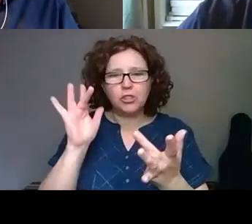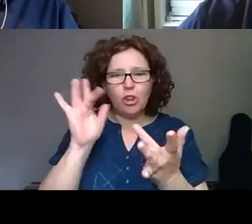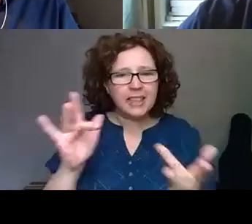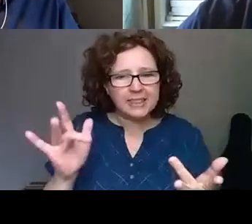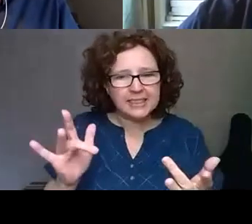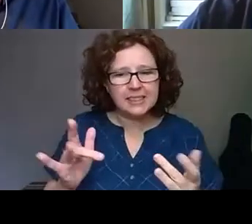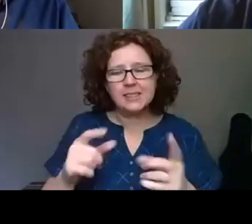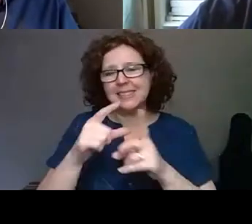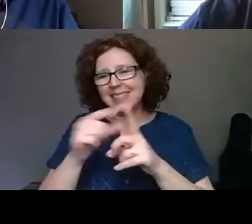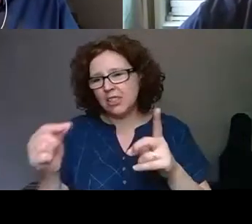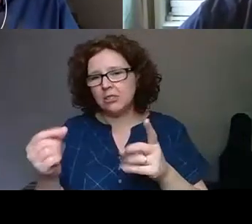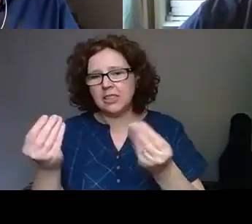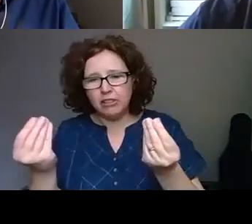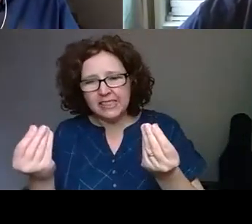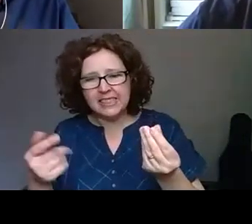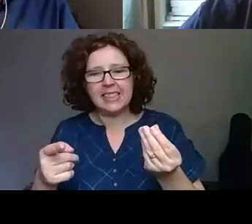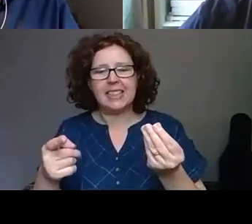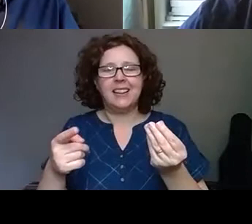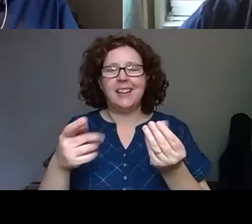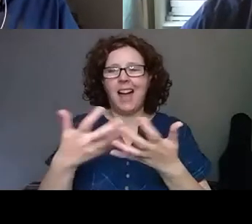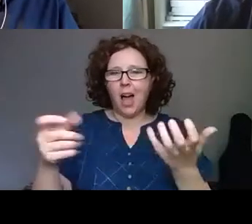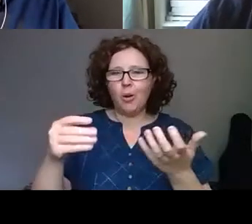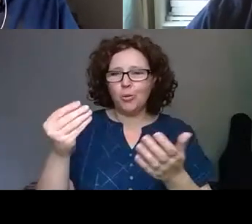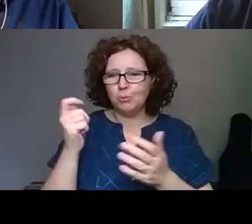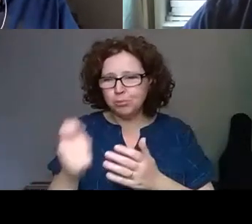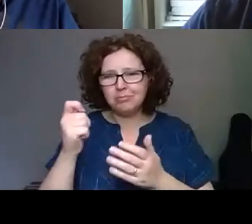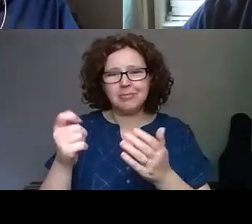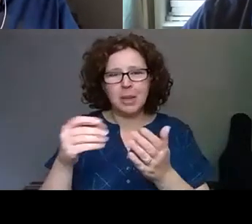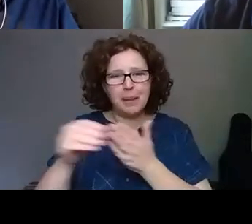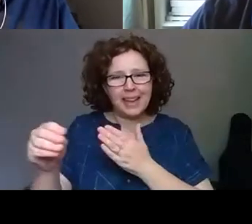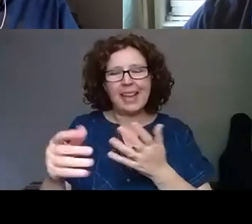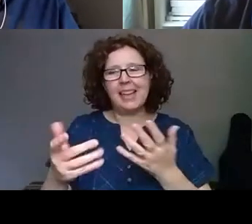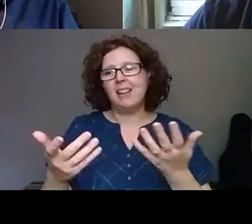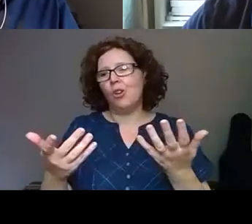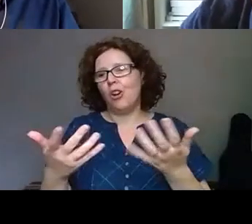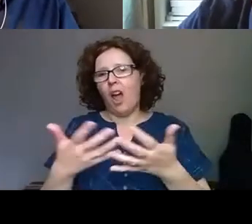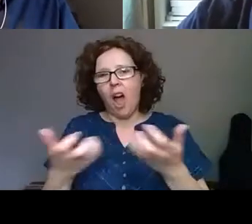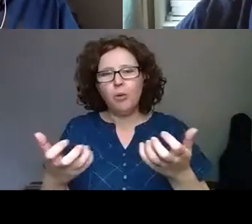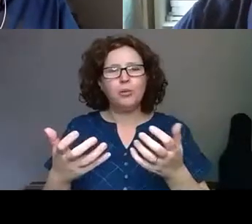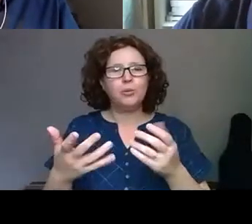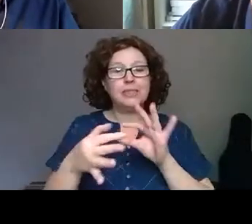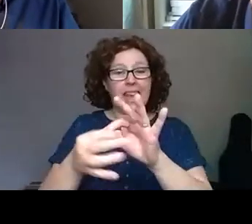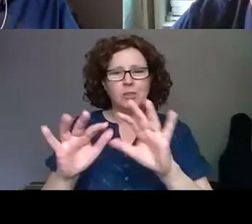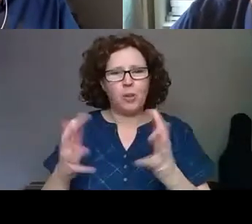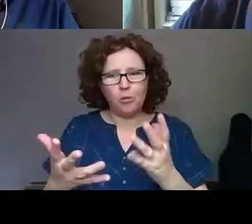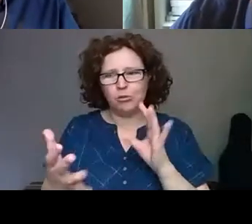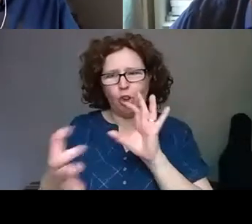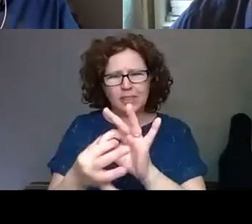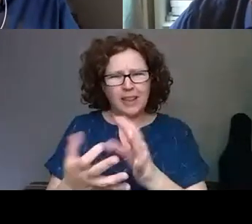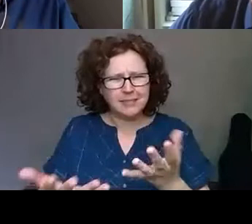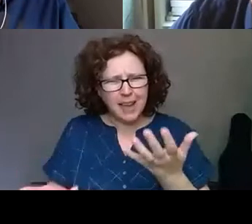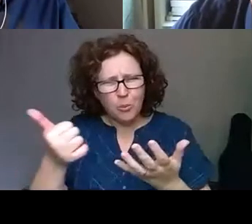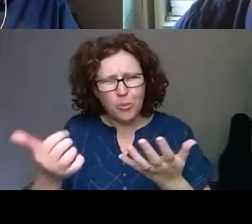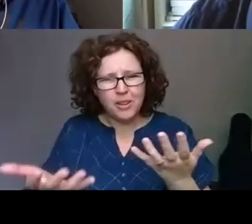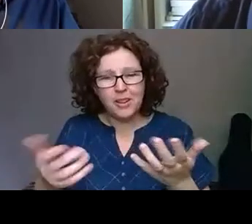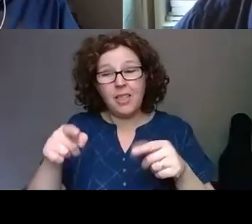currency and contactless payment, contactless social engagement are already our reality, but not something